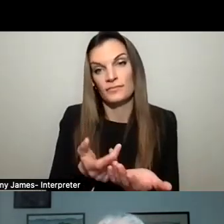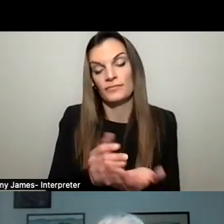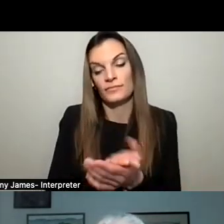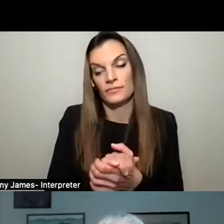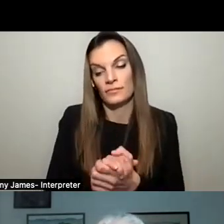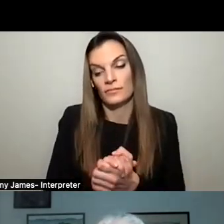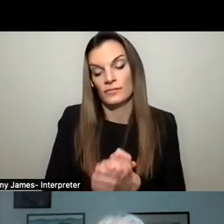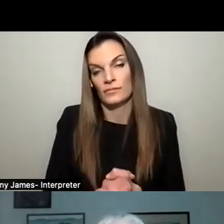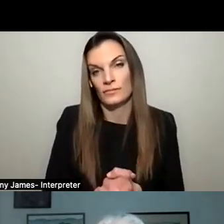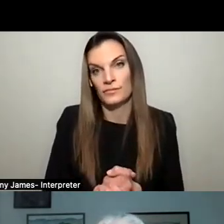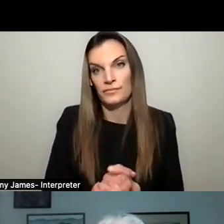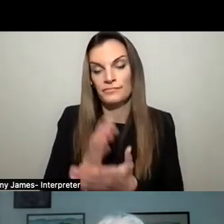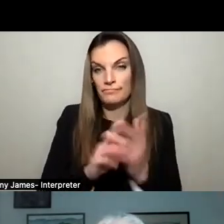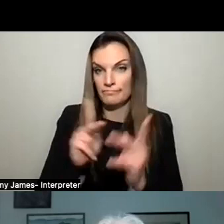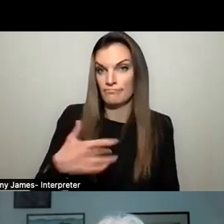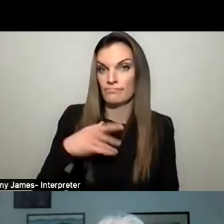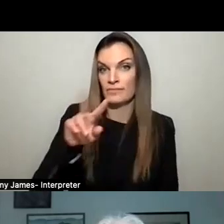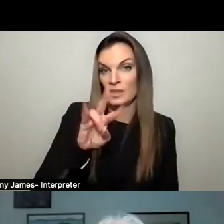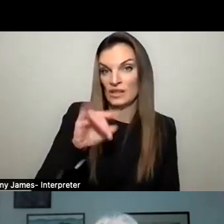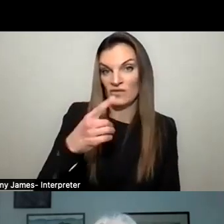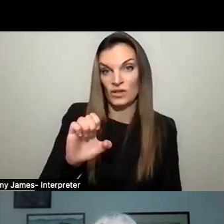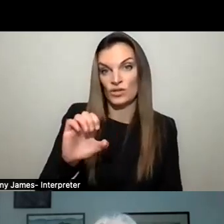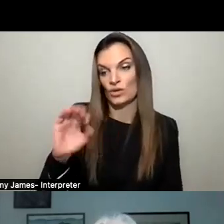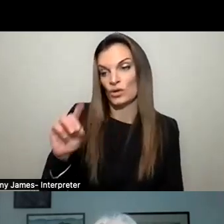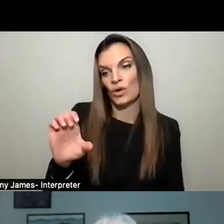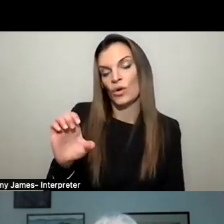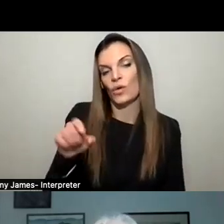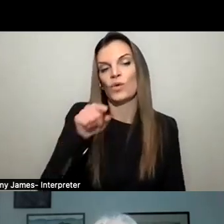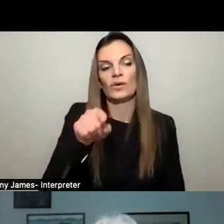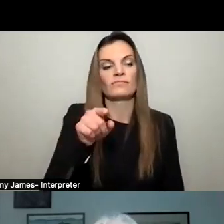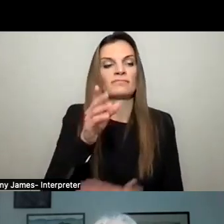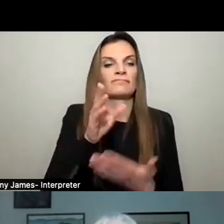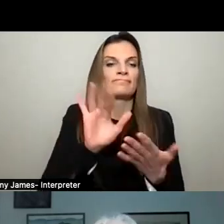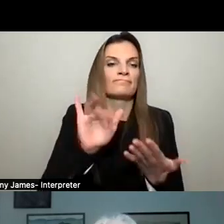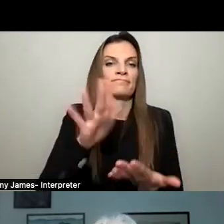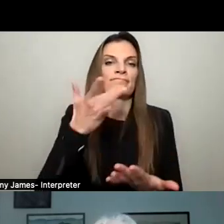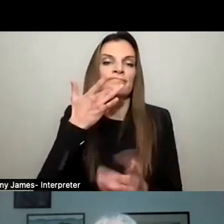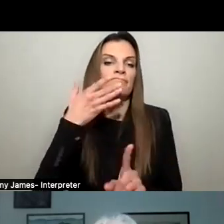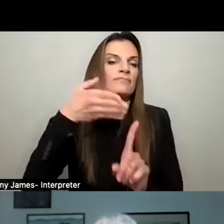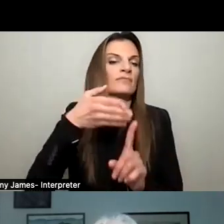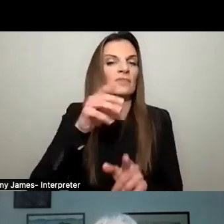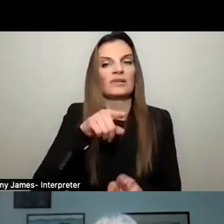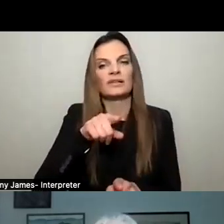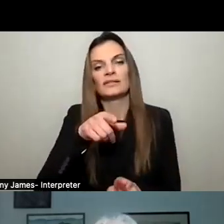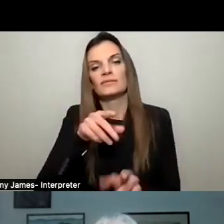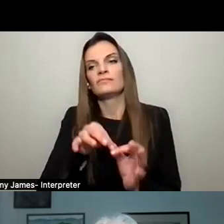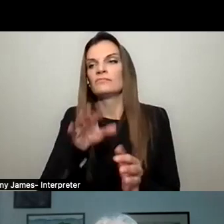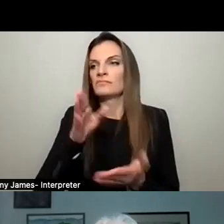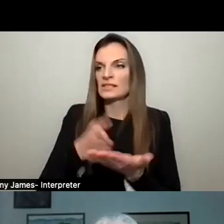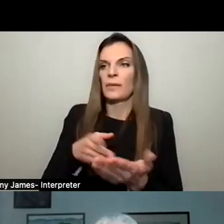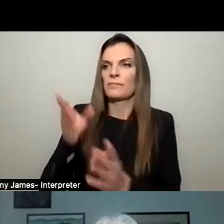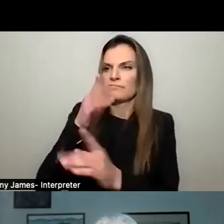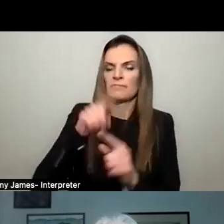village code is not enforced or is selectively enforced for things like garbage, littering,